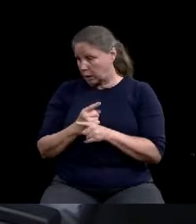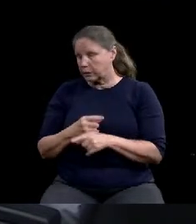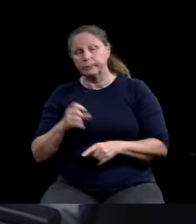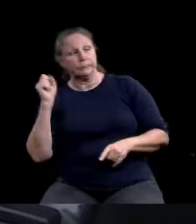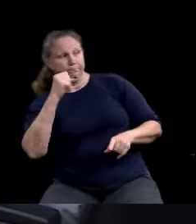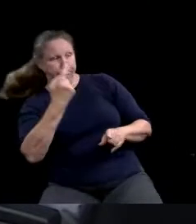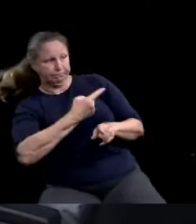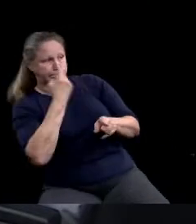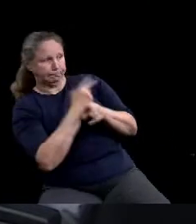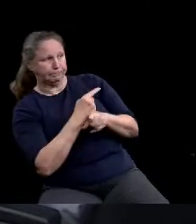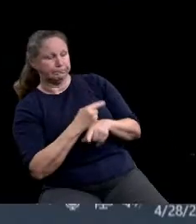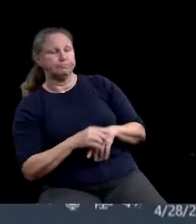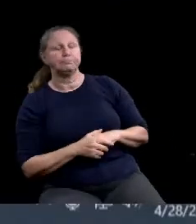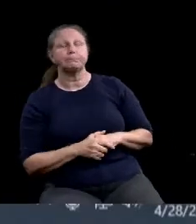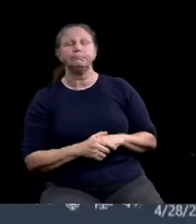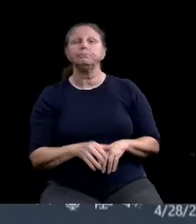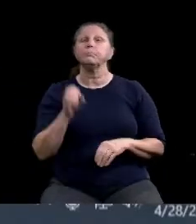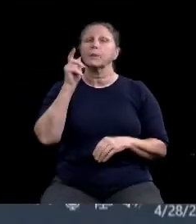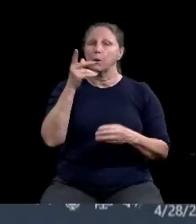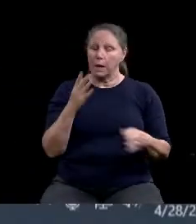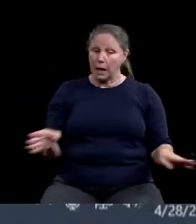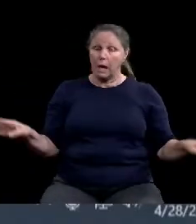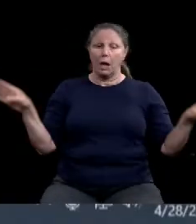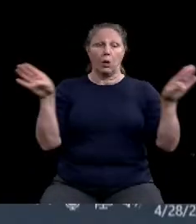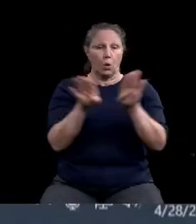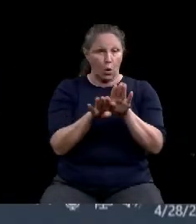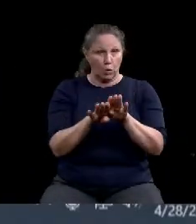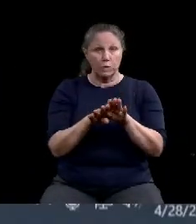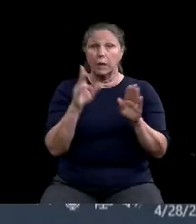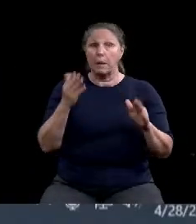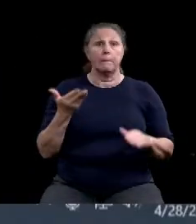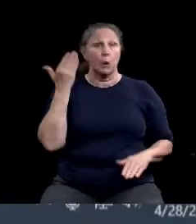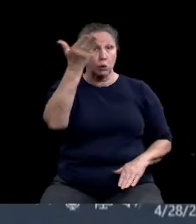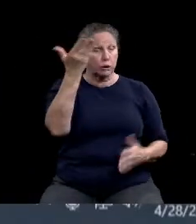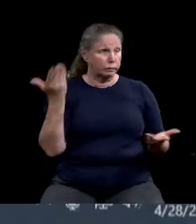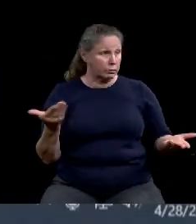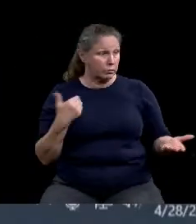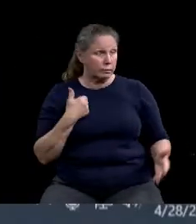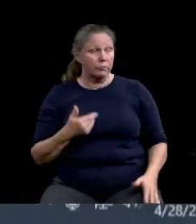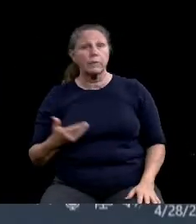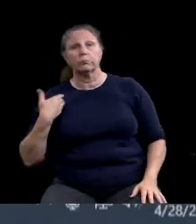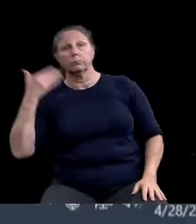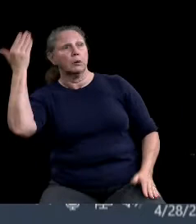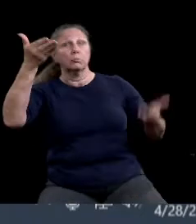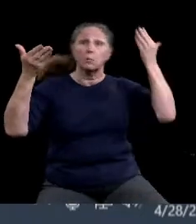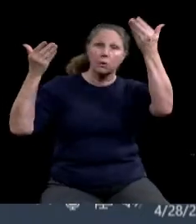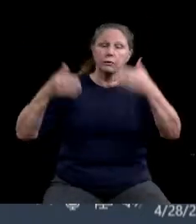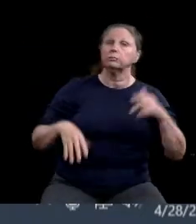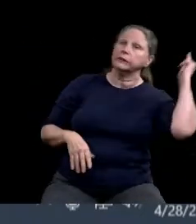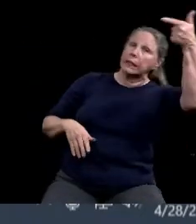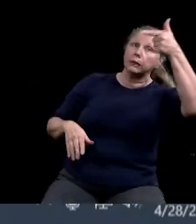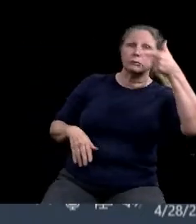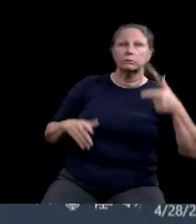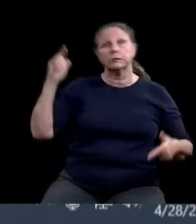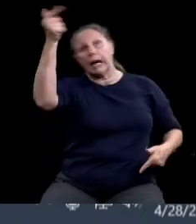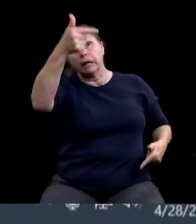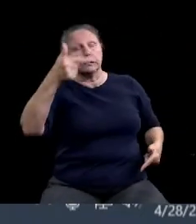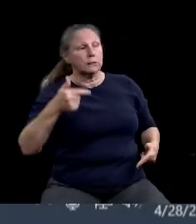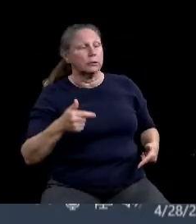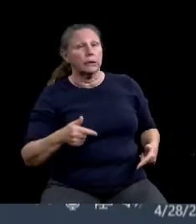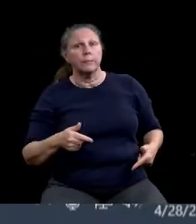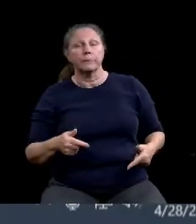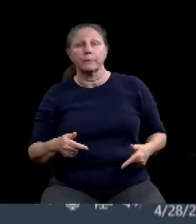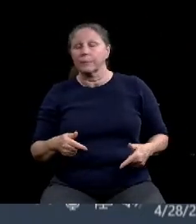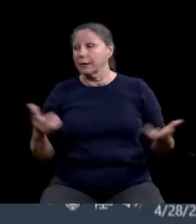public hearing. Is there a motion? I'll move it for approval. Second. Second. Second. Any further discussion?